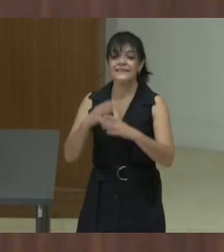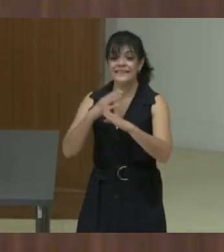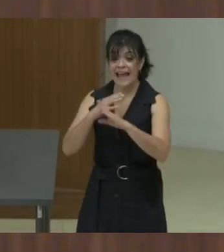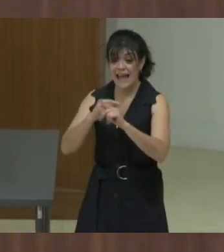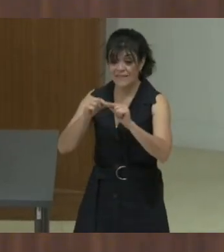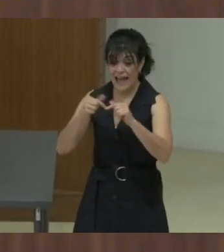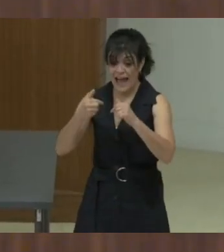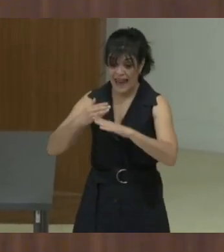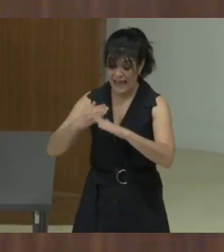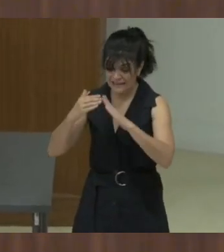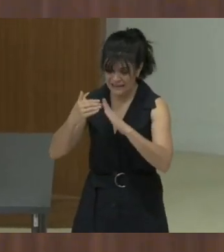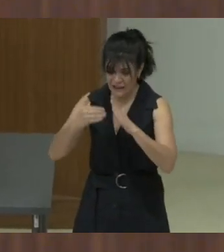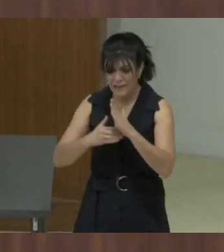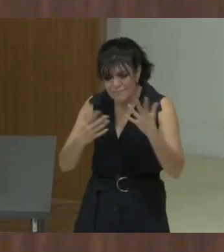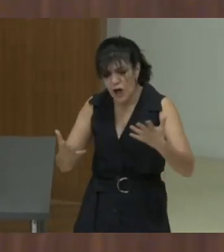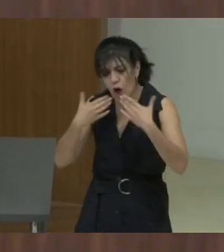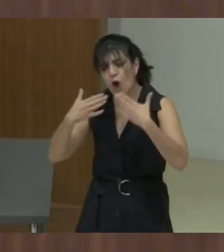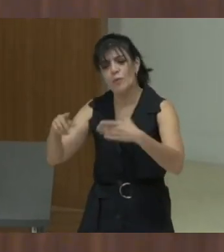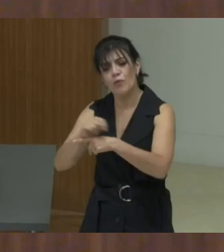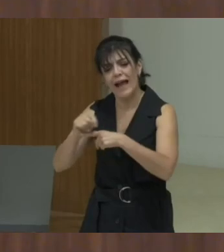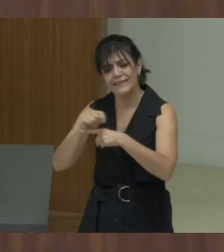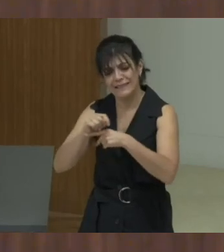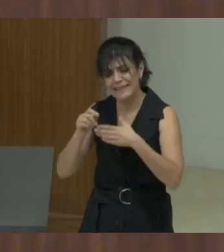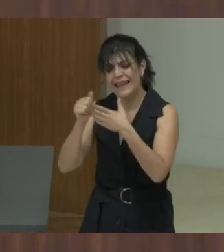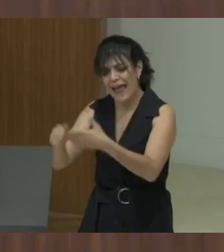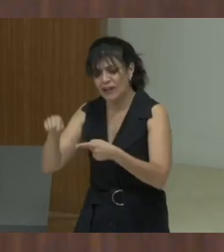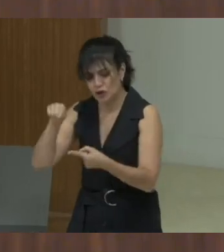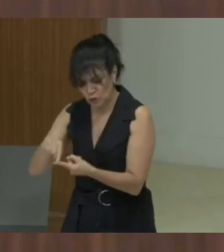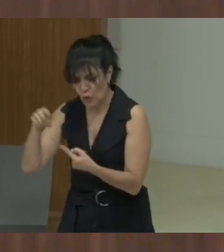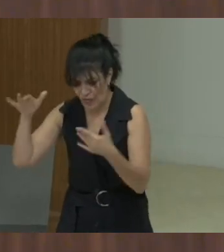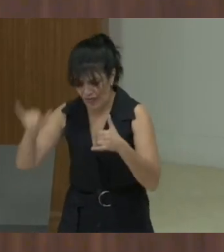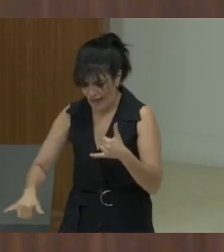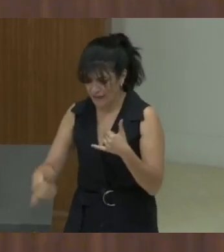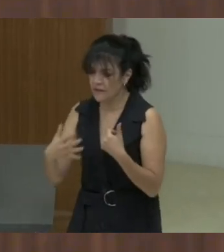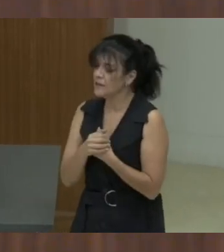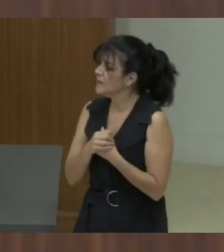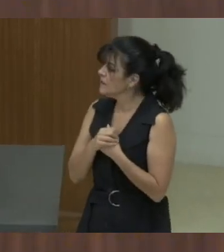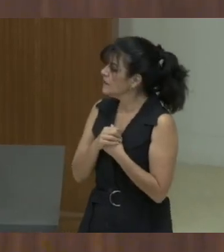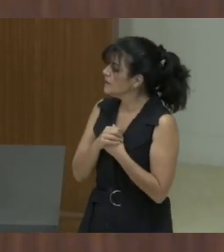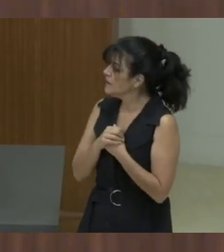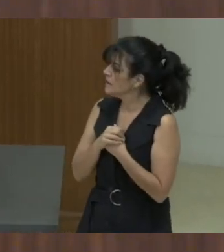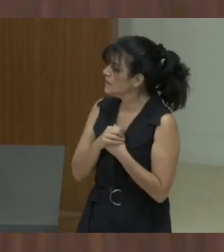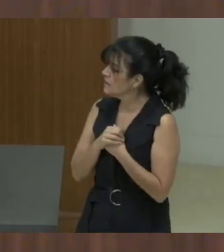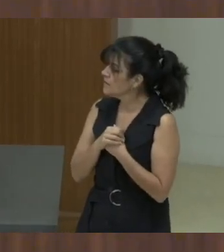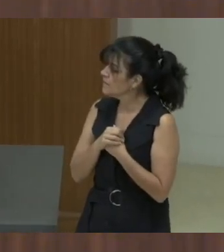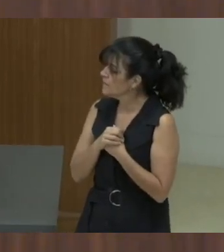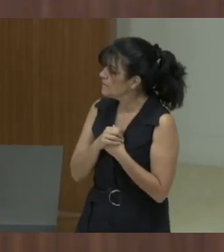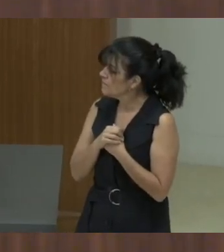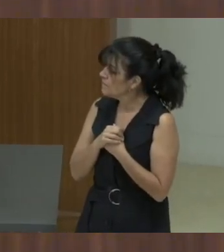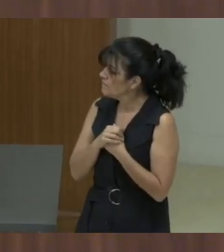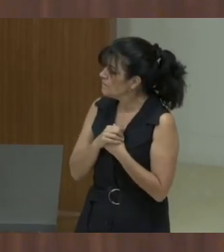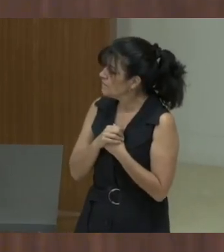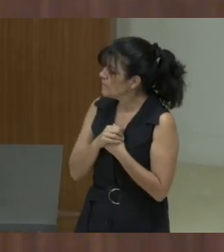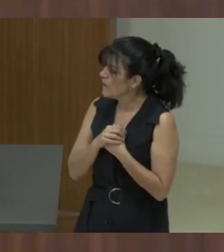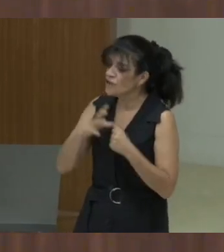practices. So, uh, basically the guideline, uh, if I can show you later, is kind of a graded